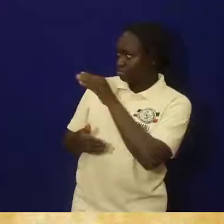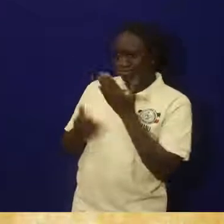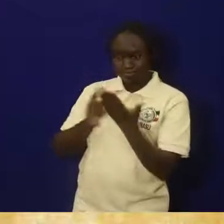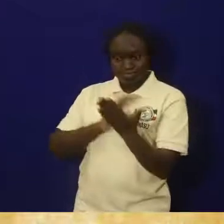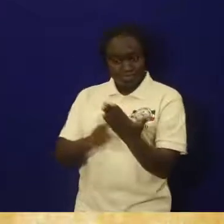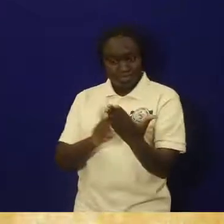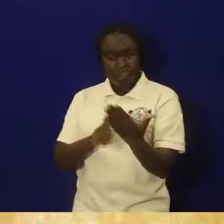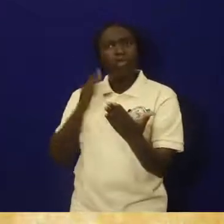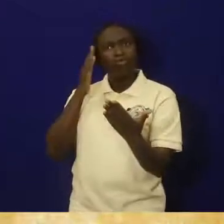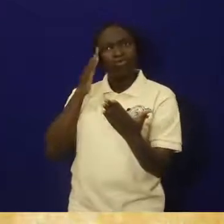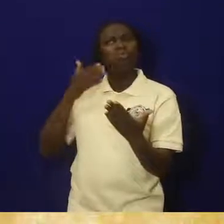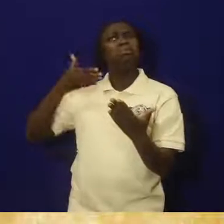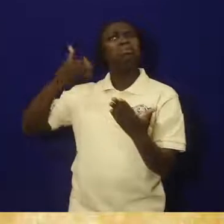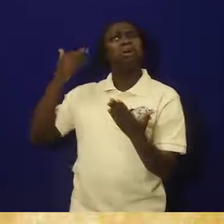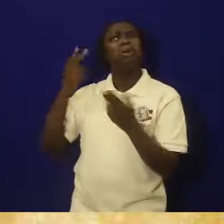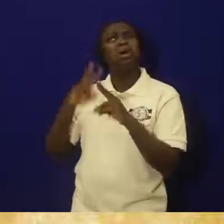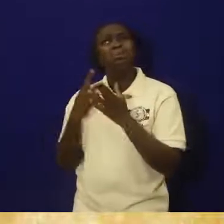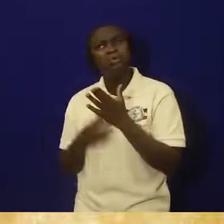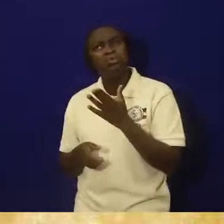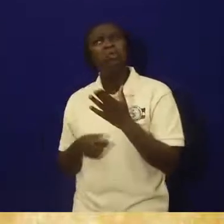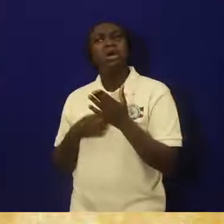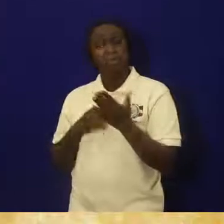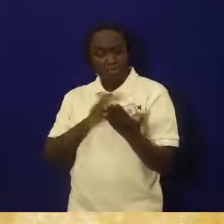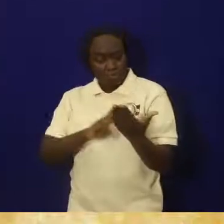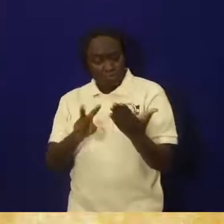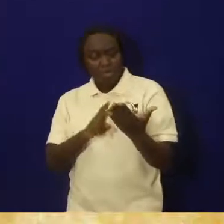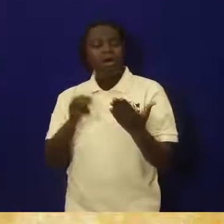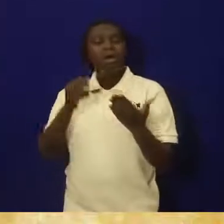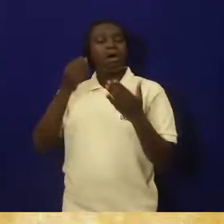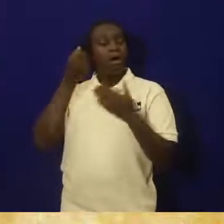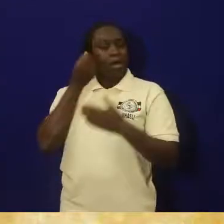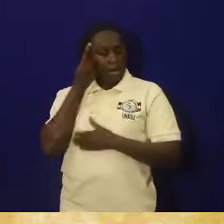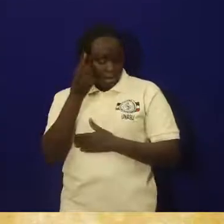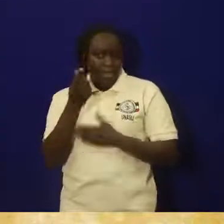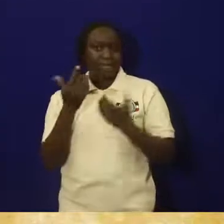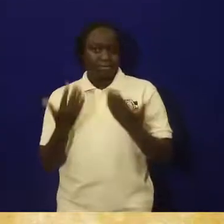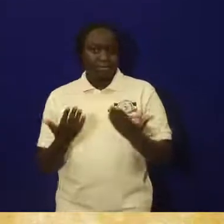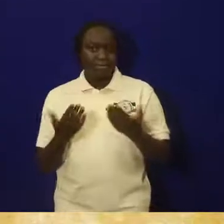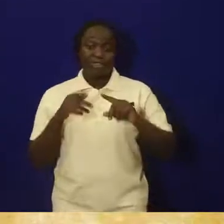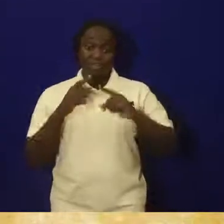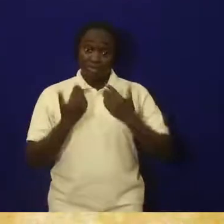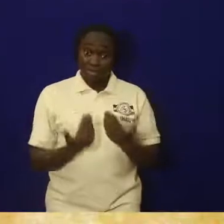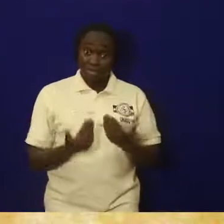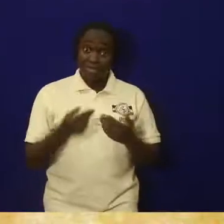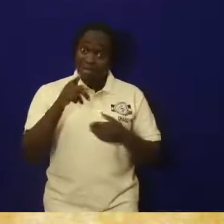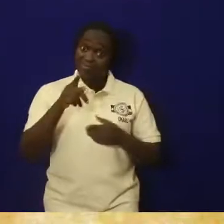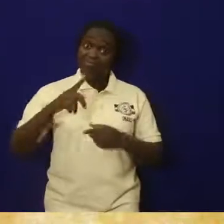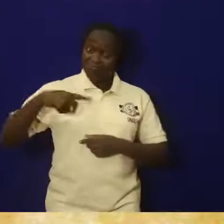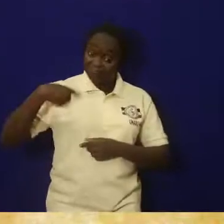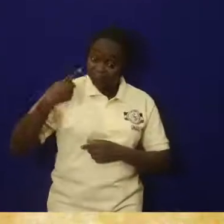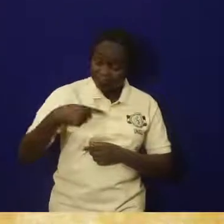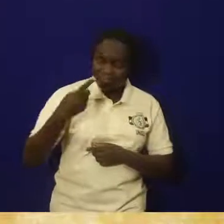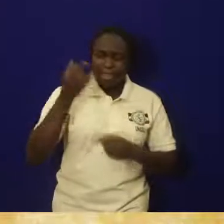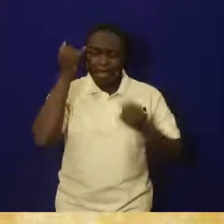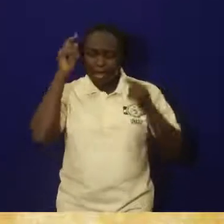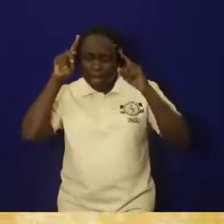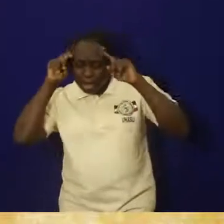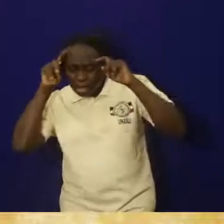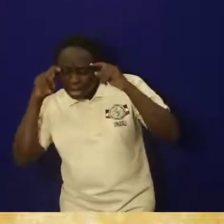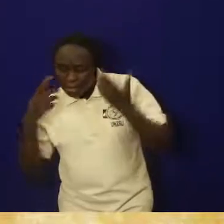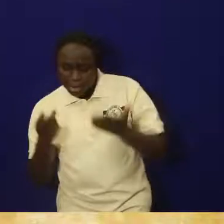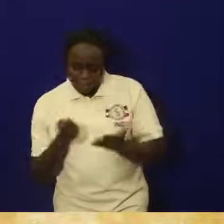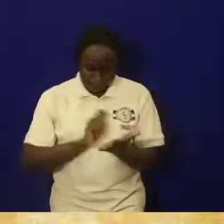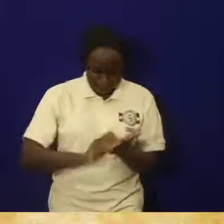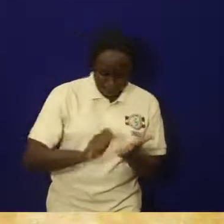These people, we are writing. So, we will write our ideas every day, every